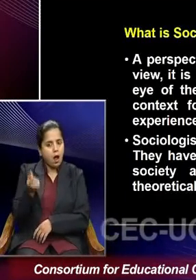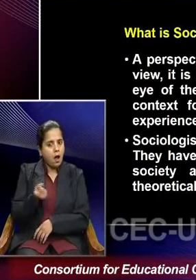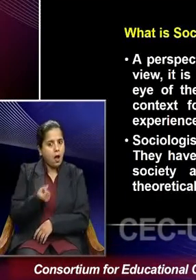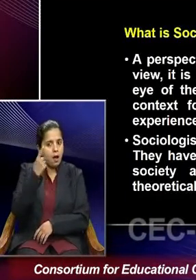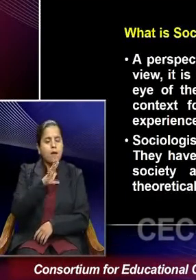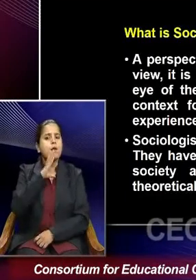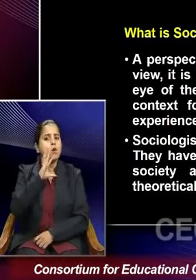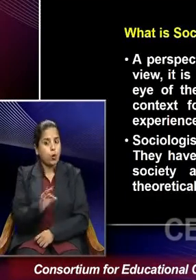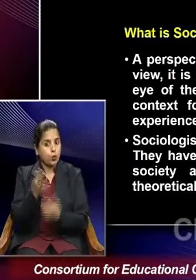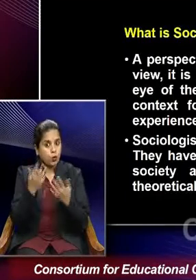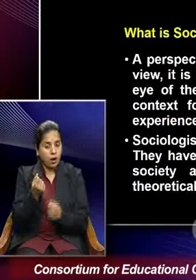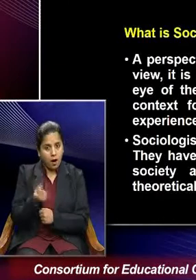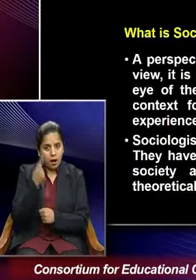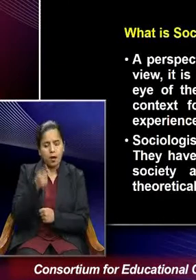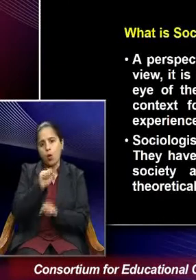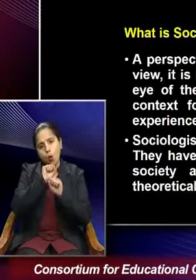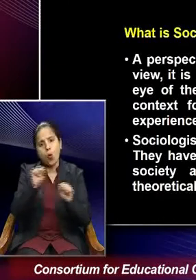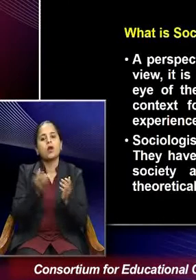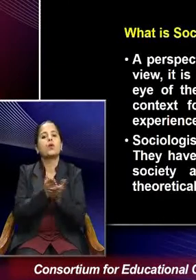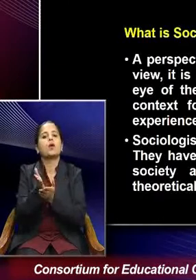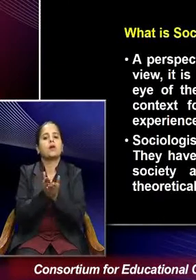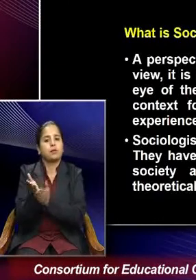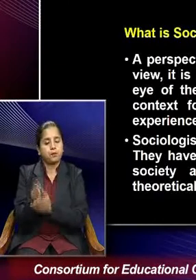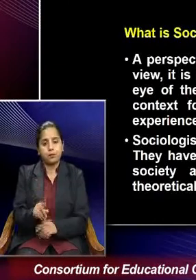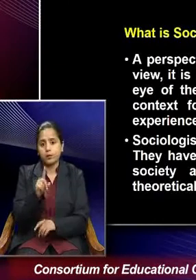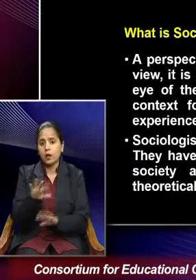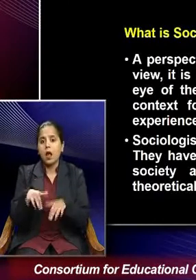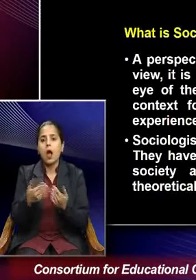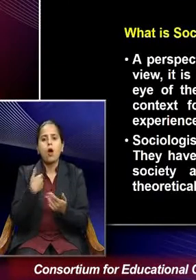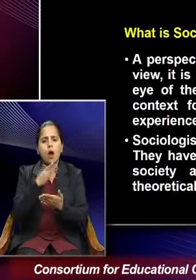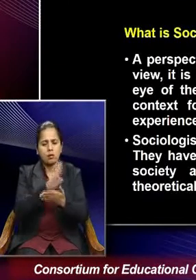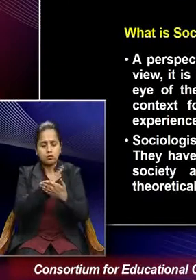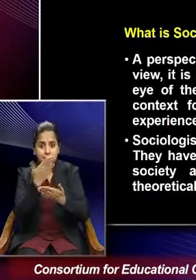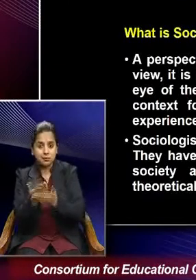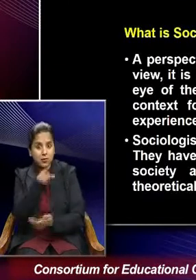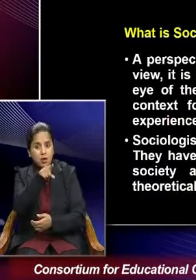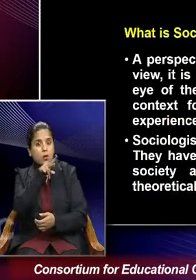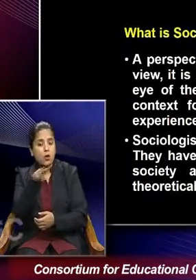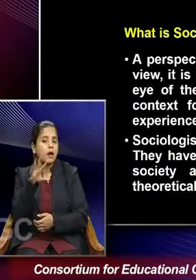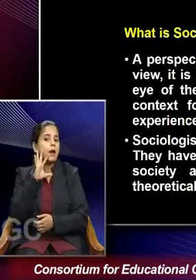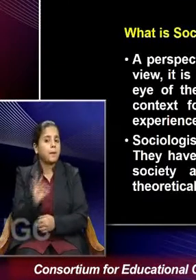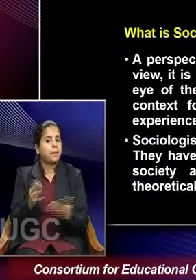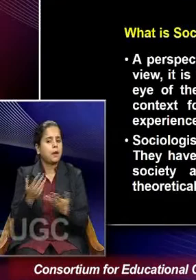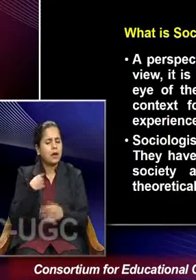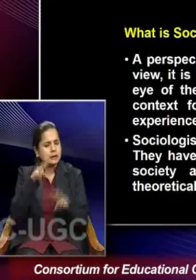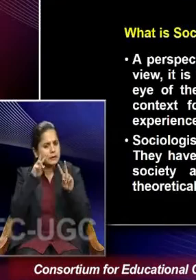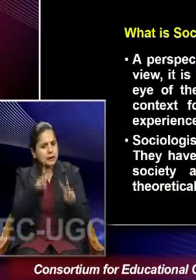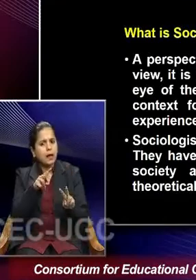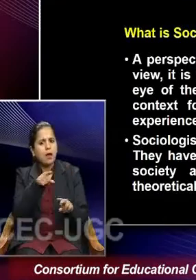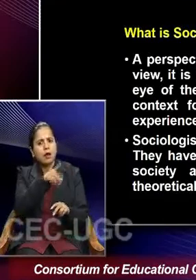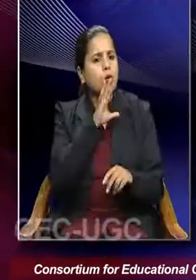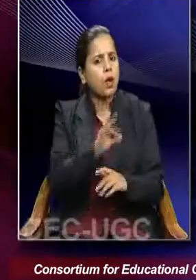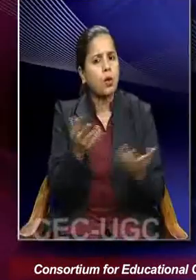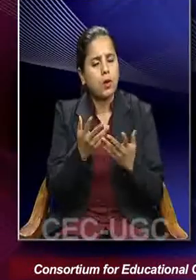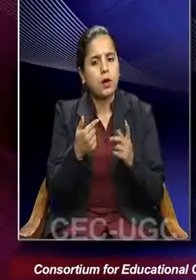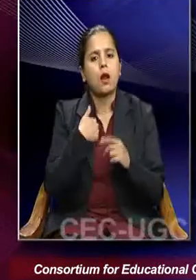reality in our own way. How we interpret that reality, how we see the reality is